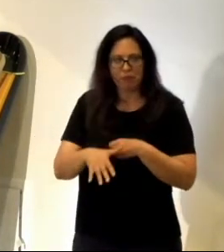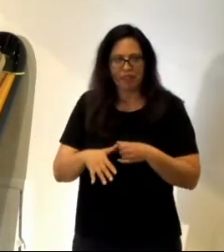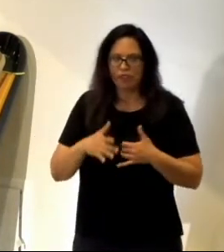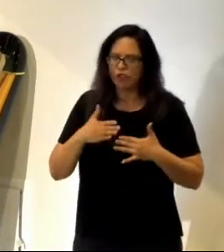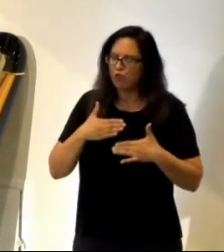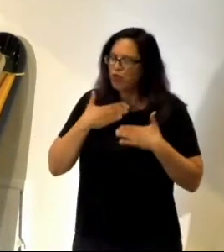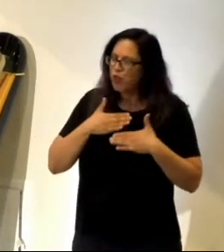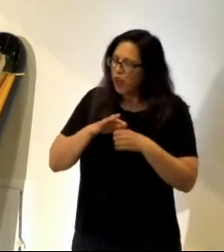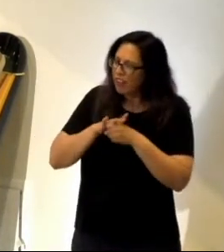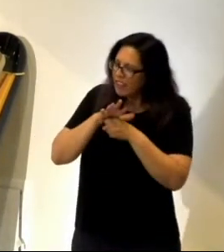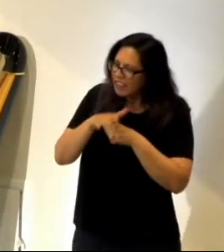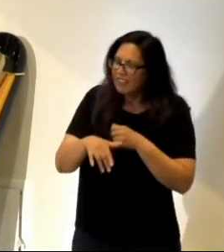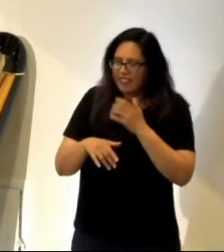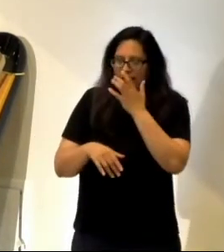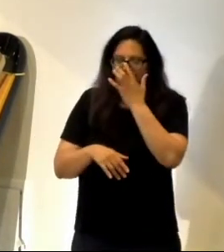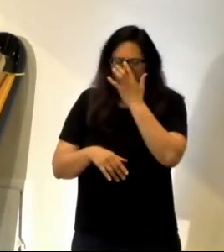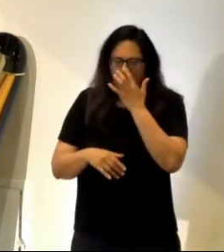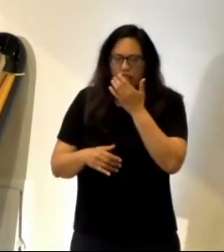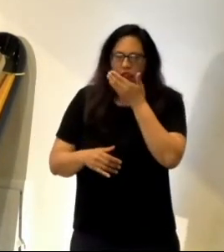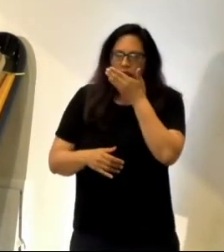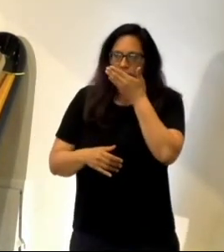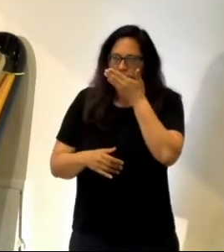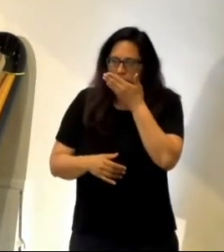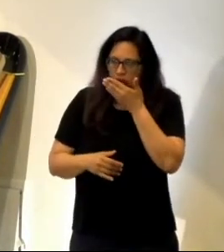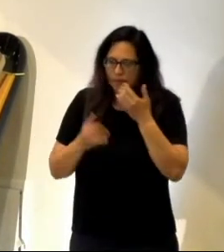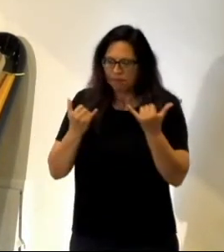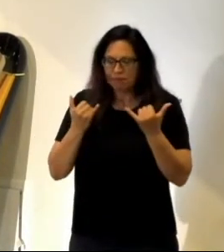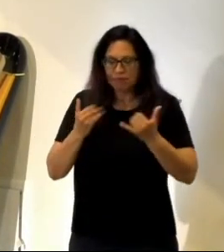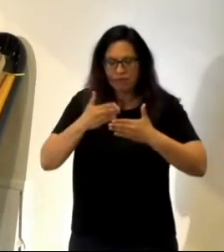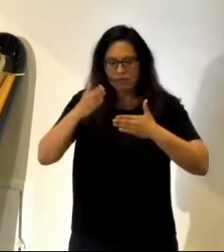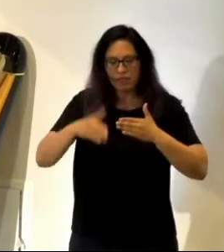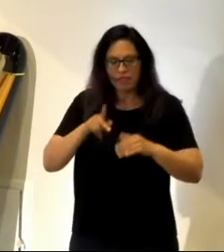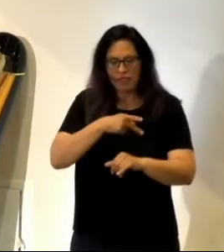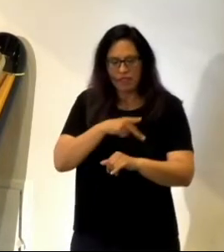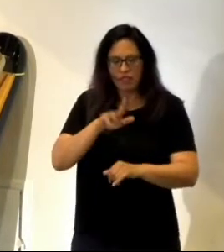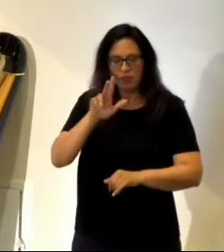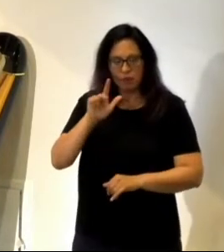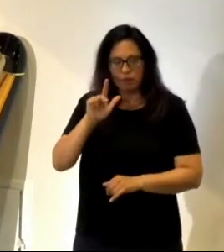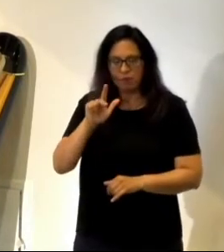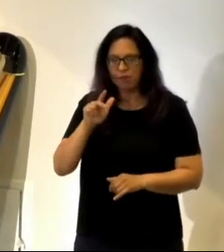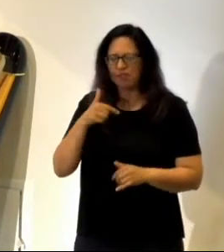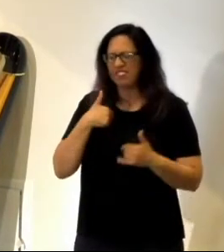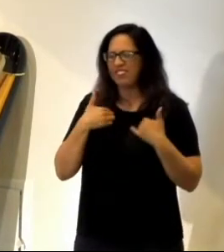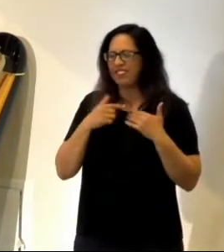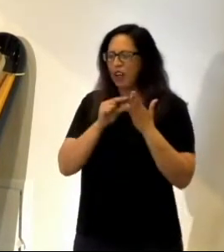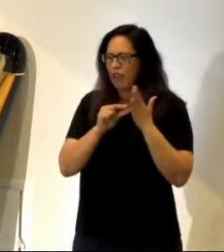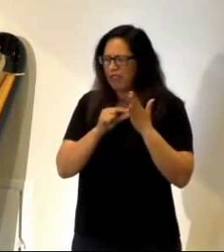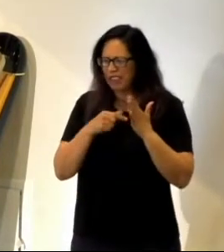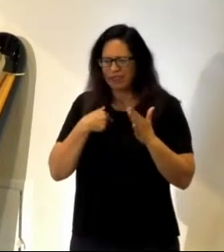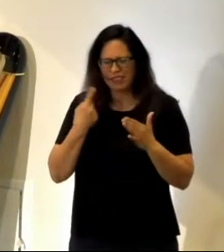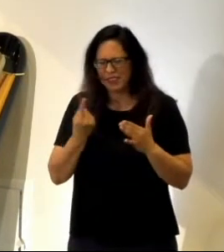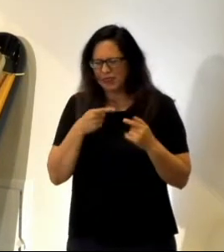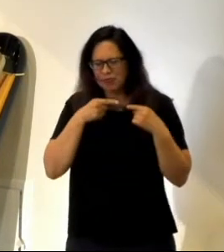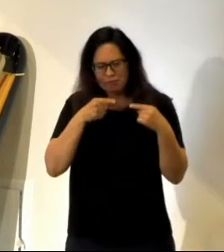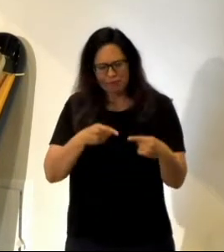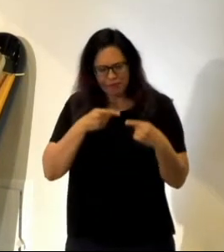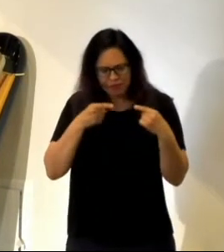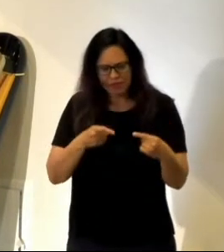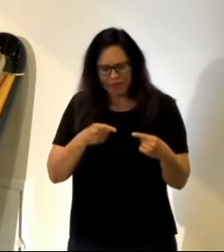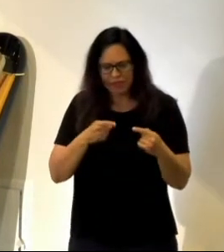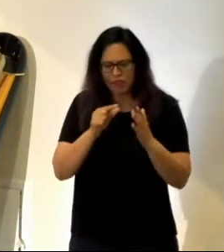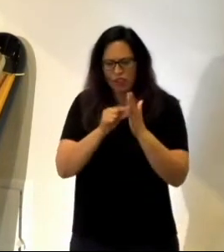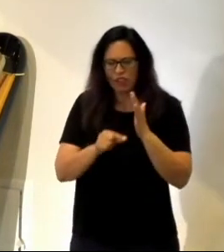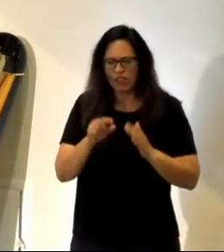Okay, now we're at the end of Psalm 23. And here's a verse that I always have trouble with. It's